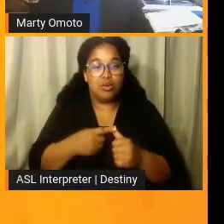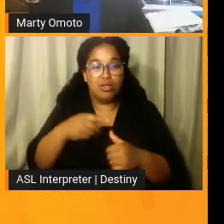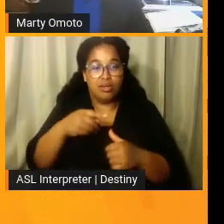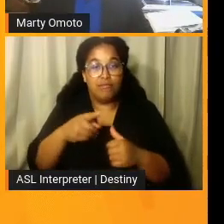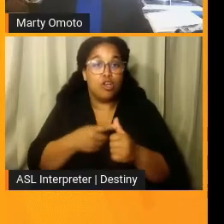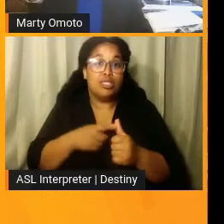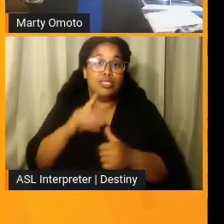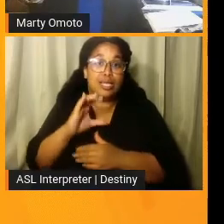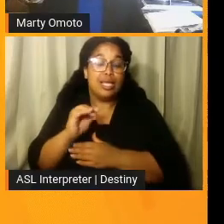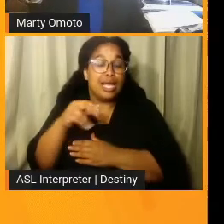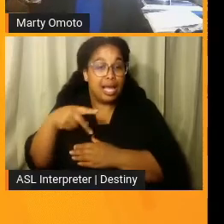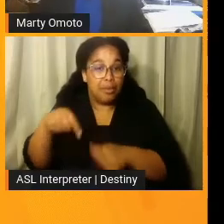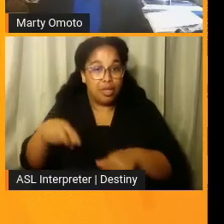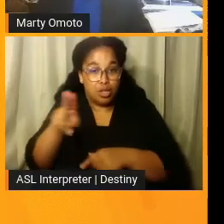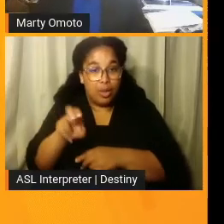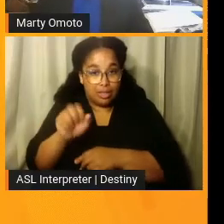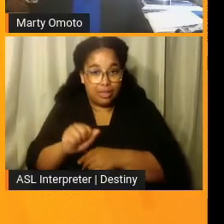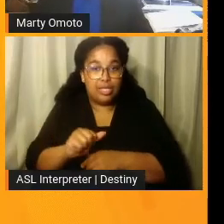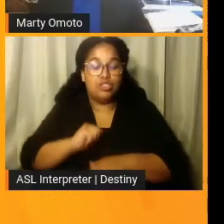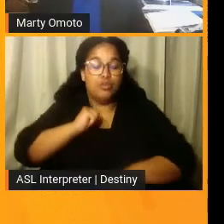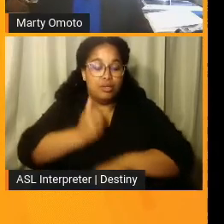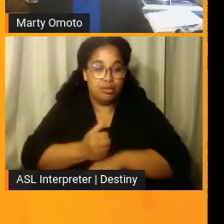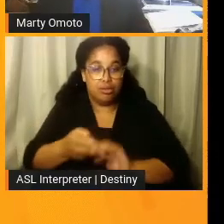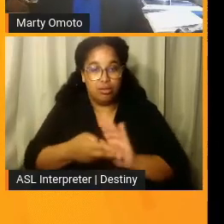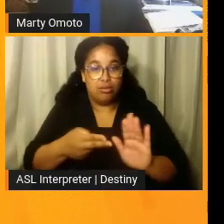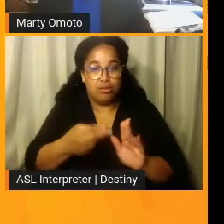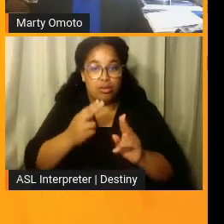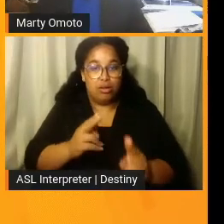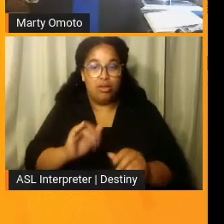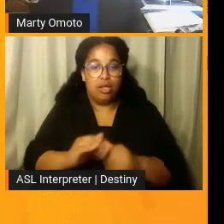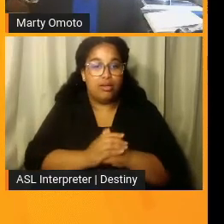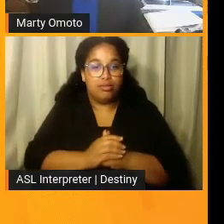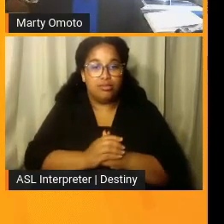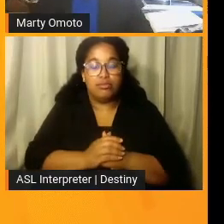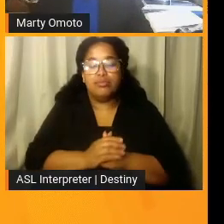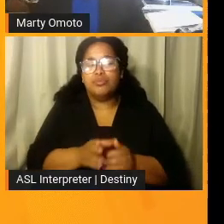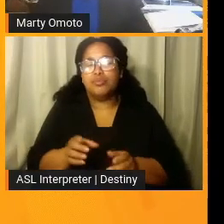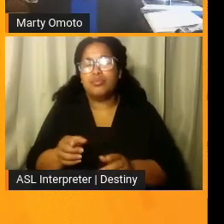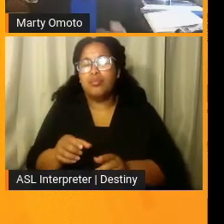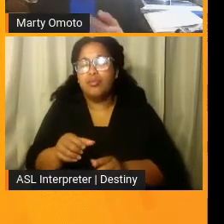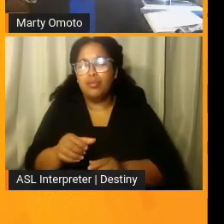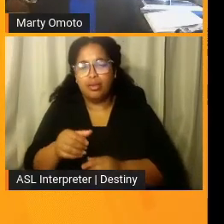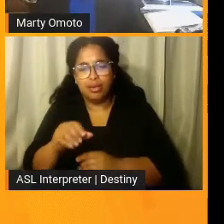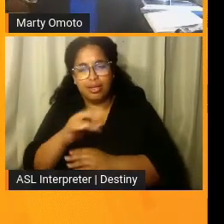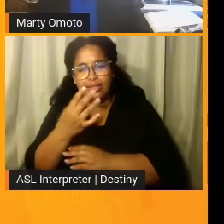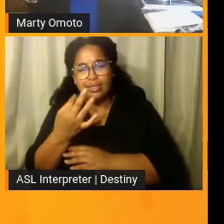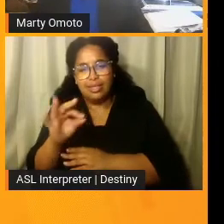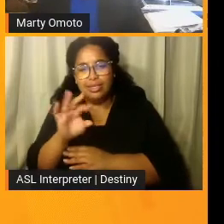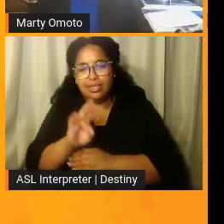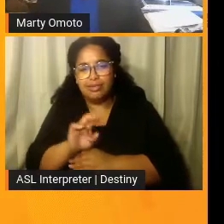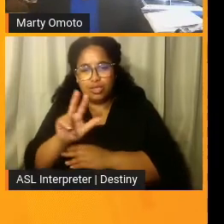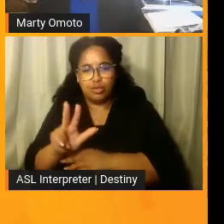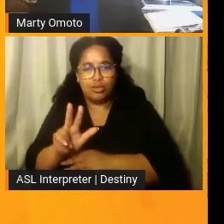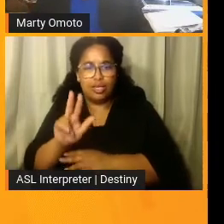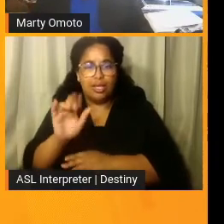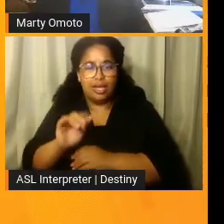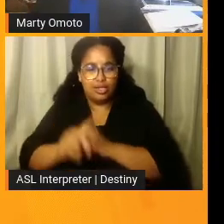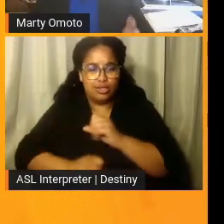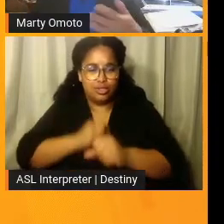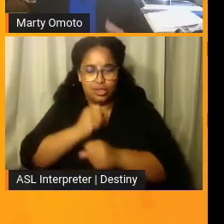a side note, um, when, um, in 1973, that same year, I had George Takei come